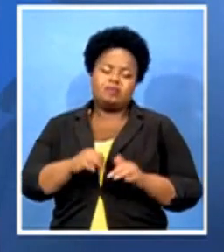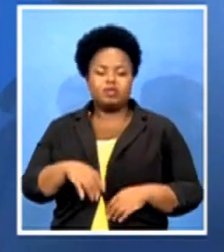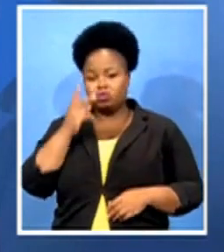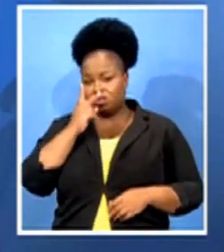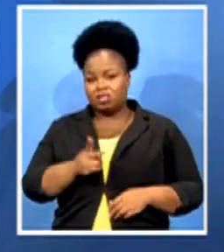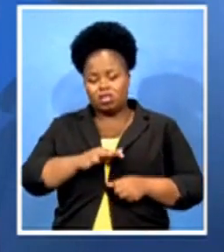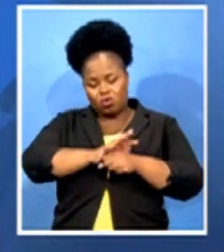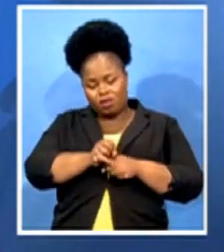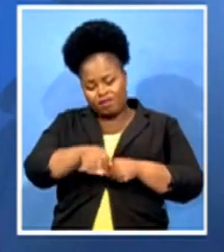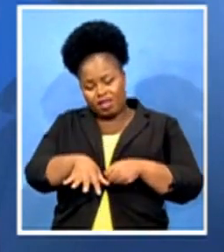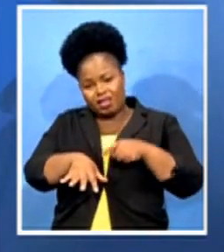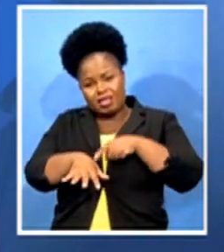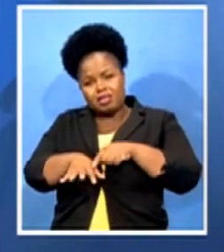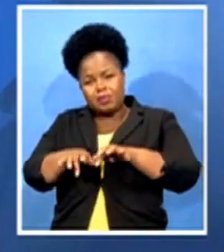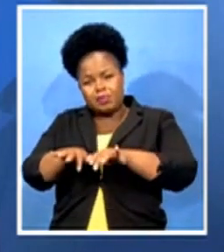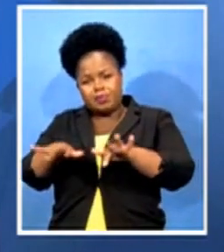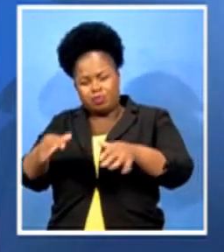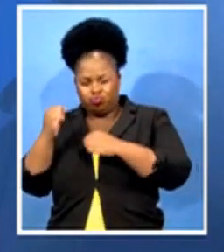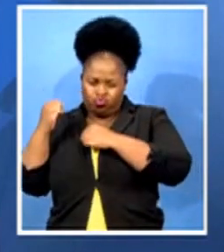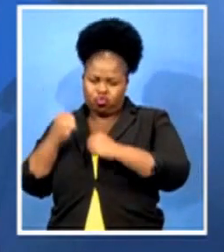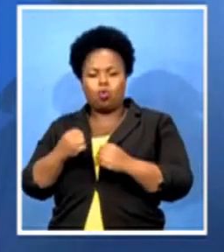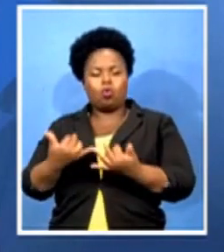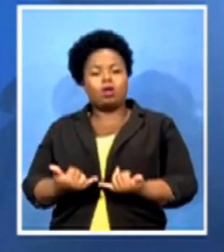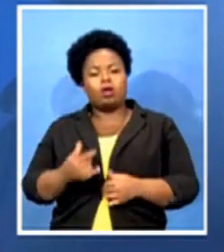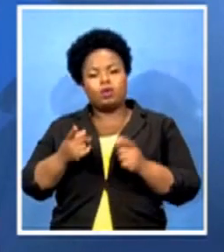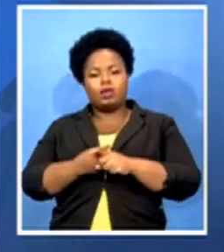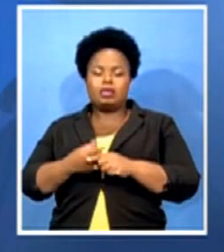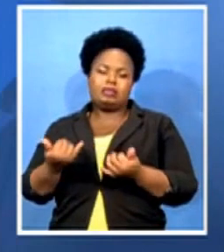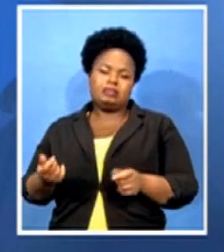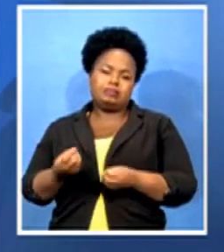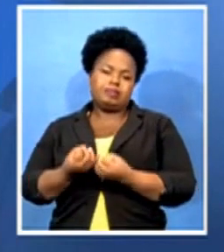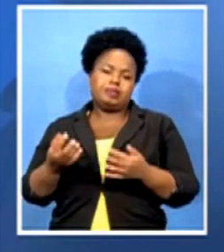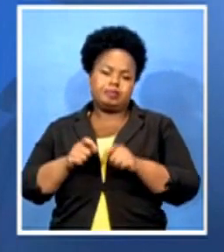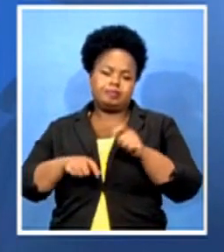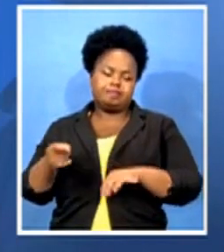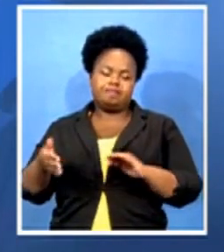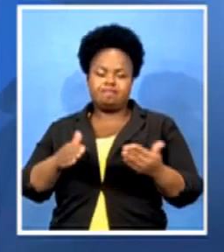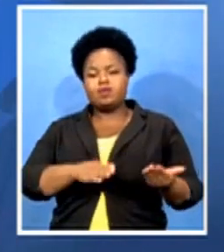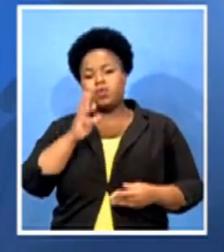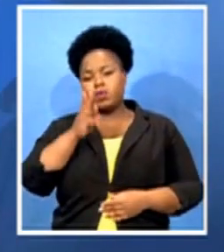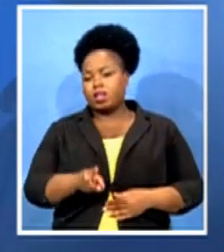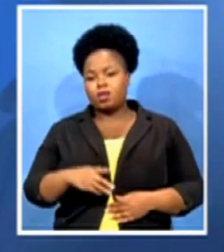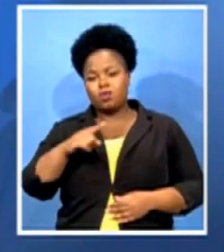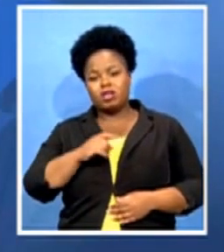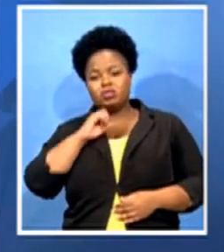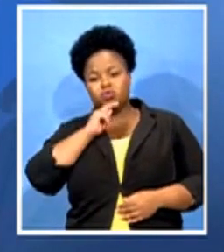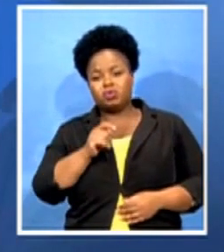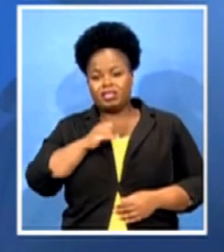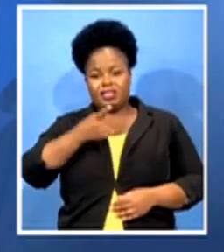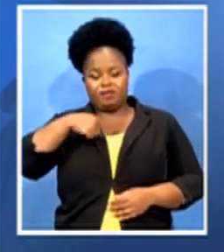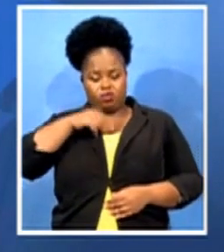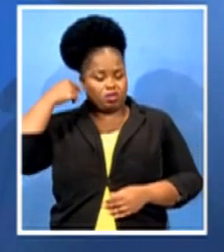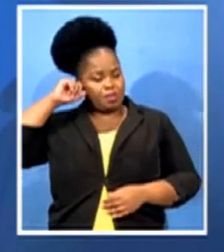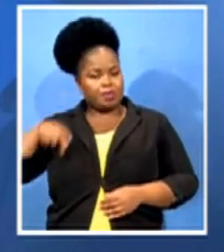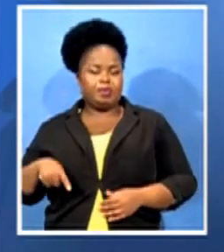strongly and it is going to take our lives if indeed we don't do something very serious. So I